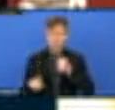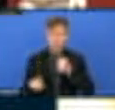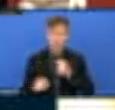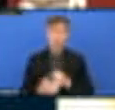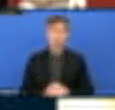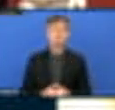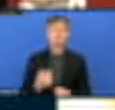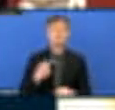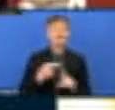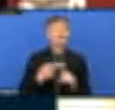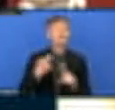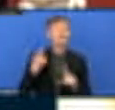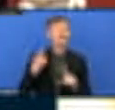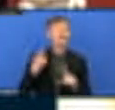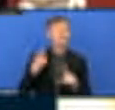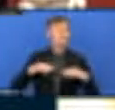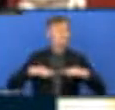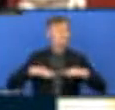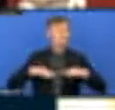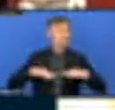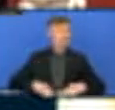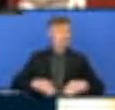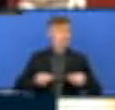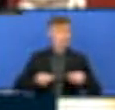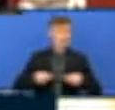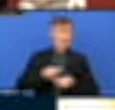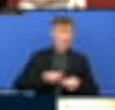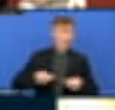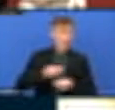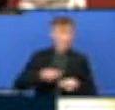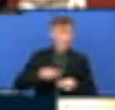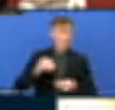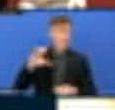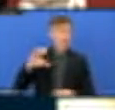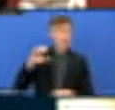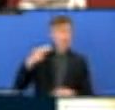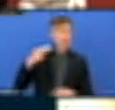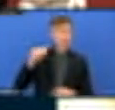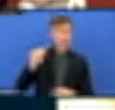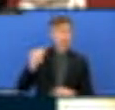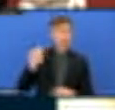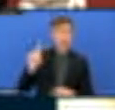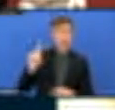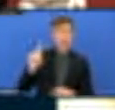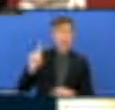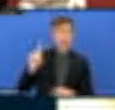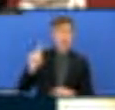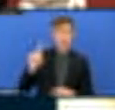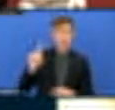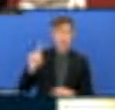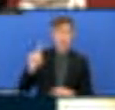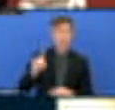of the Tchad. I am very interested in the panelist, and I am particularly